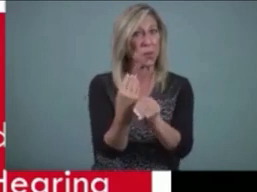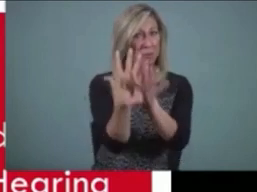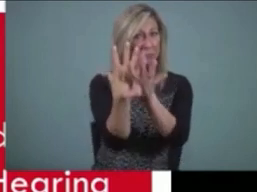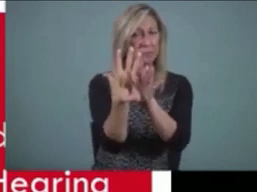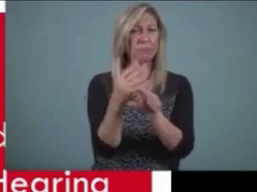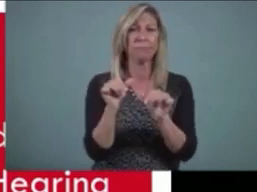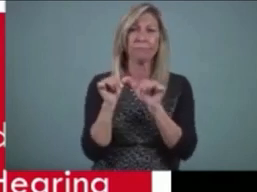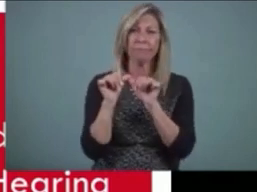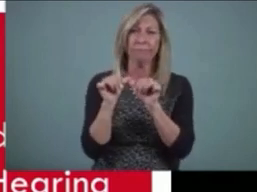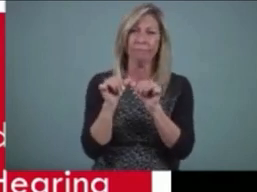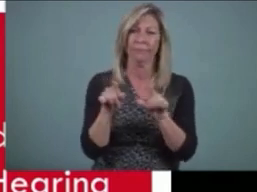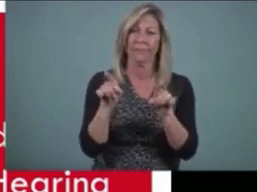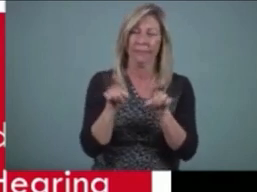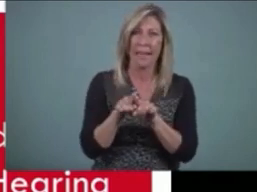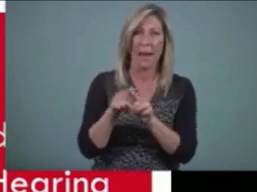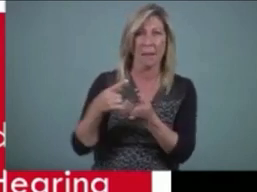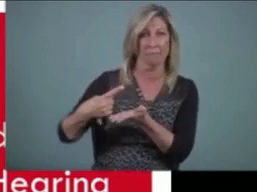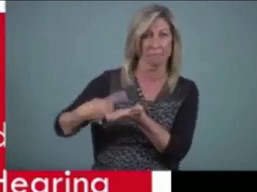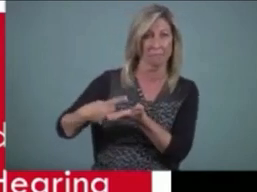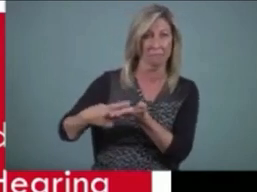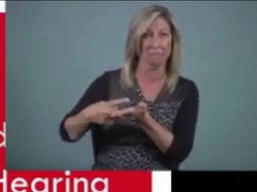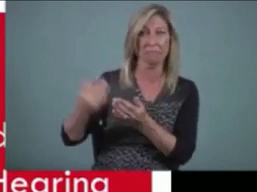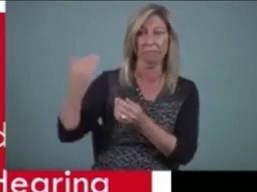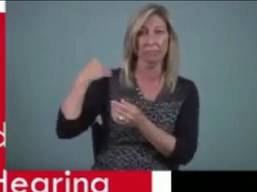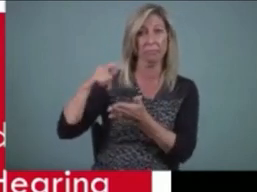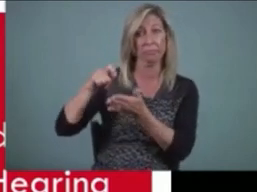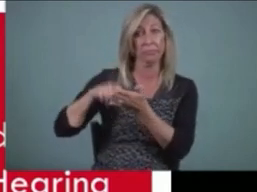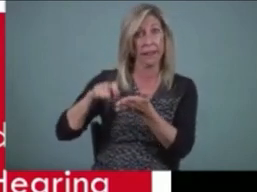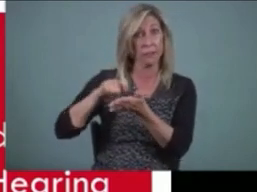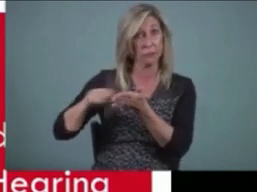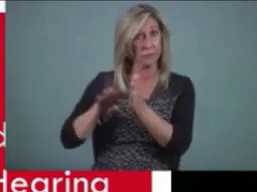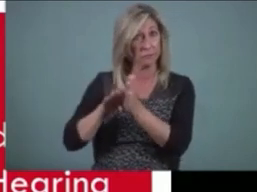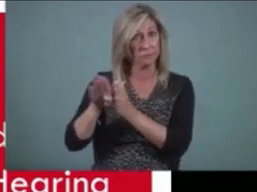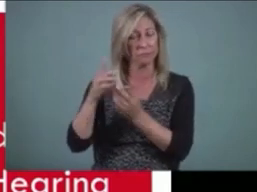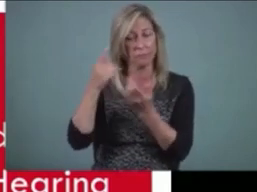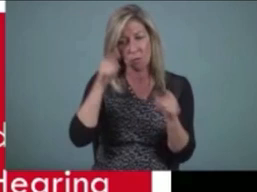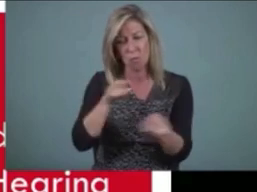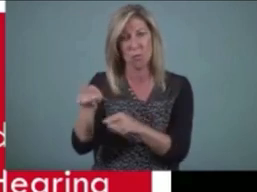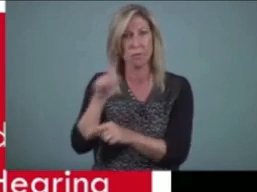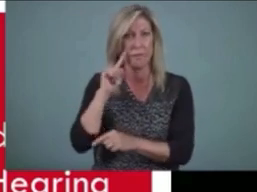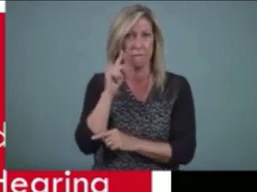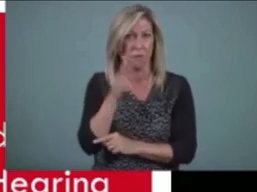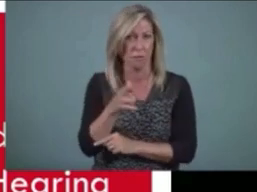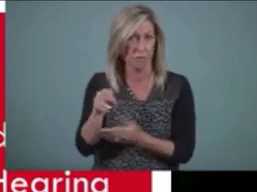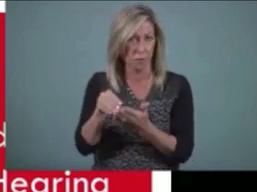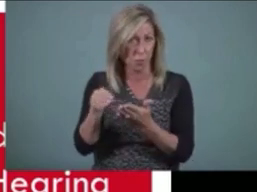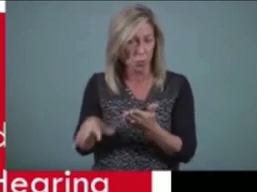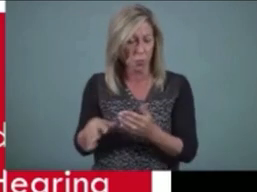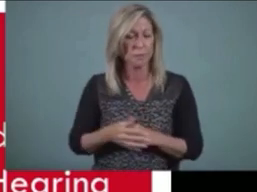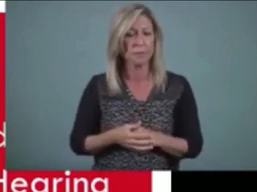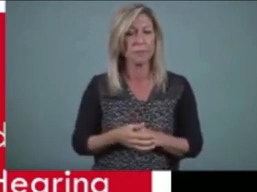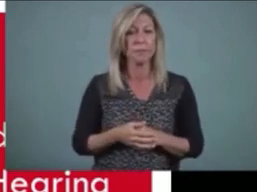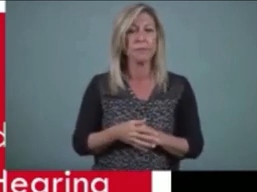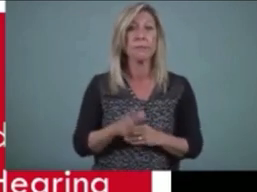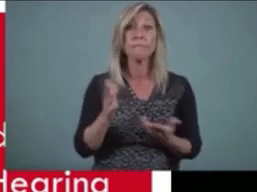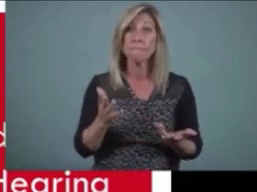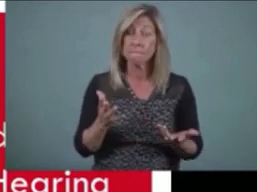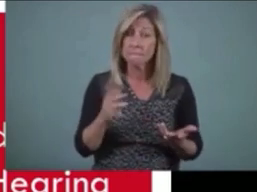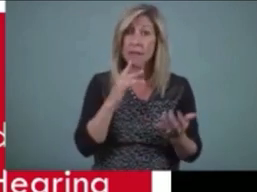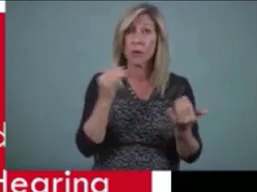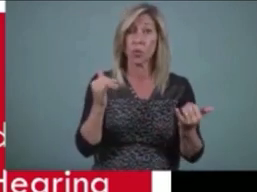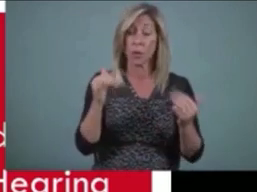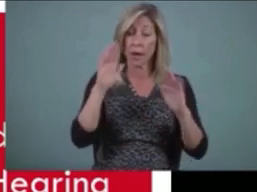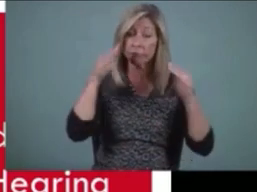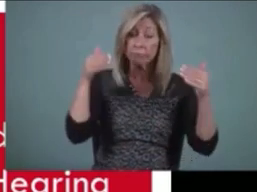about literacy development and deaf and hard of hearing students. As you mentioned, our focus today is going to be on teaching writing